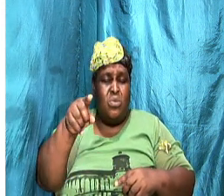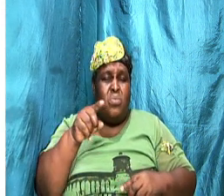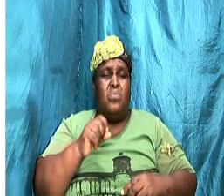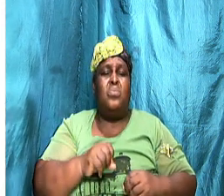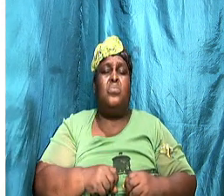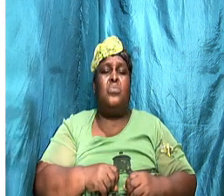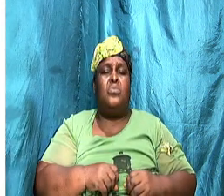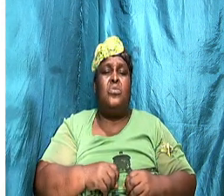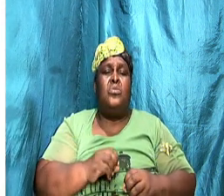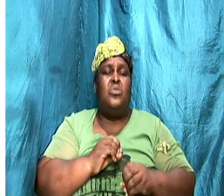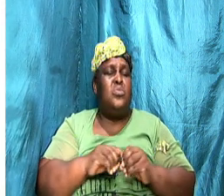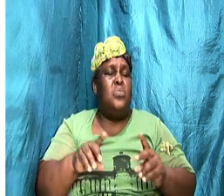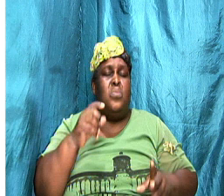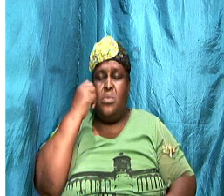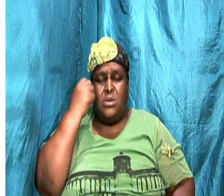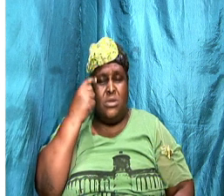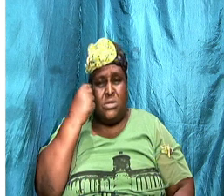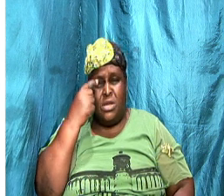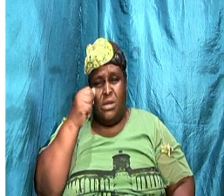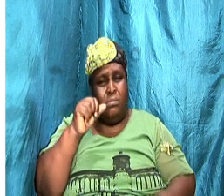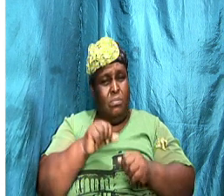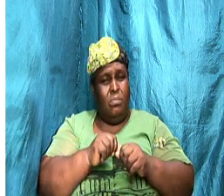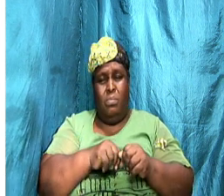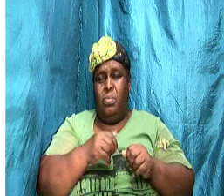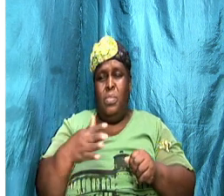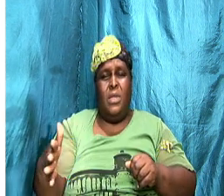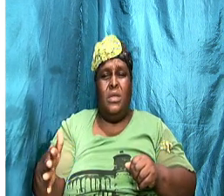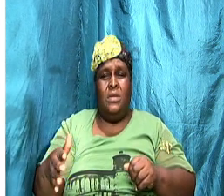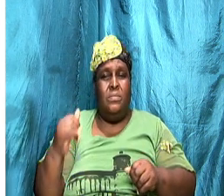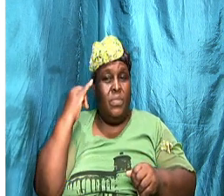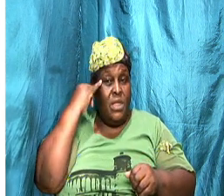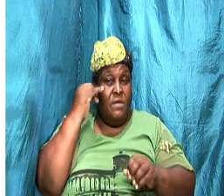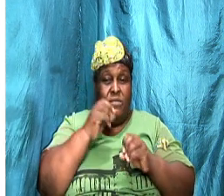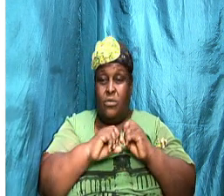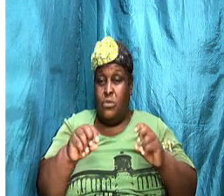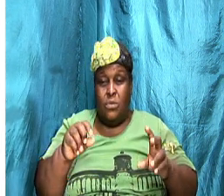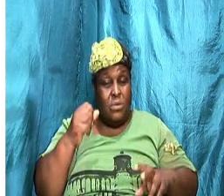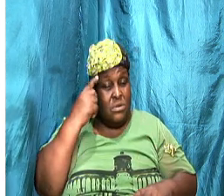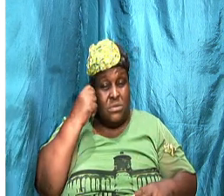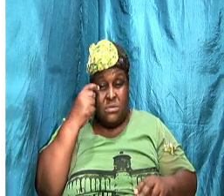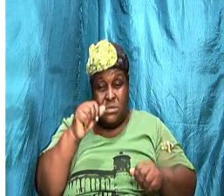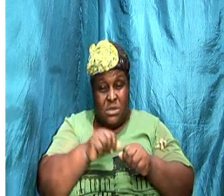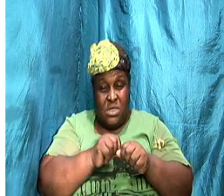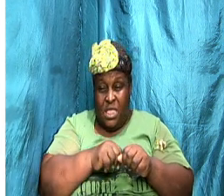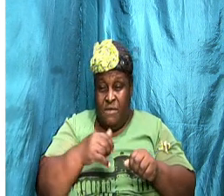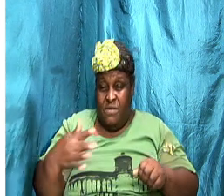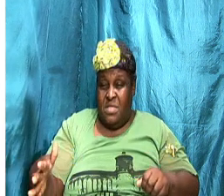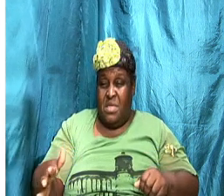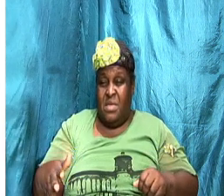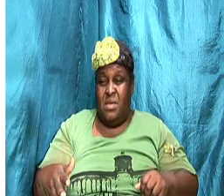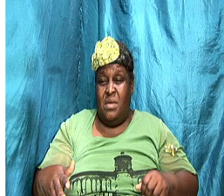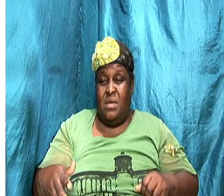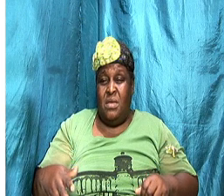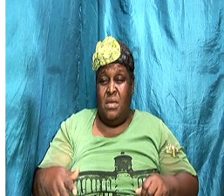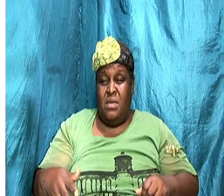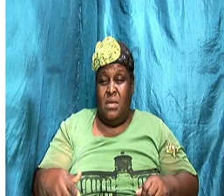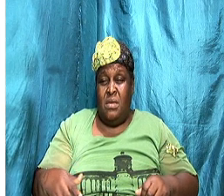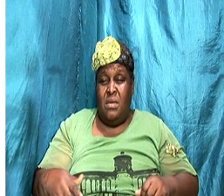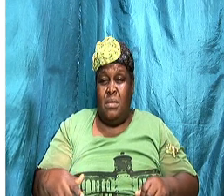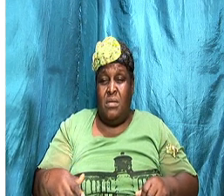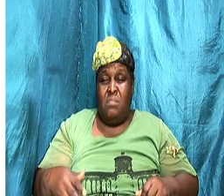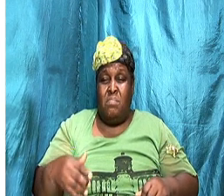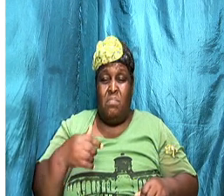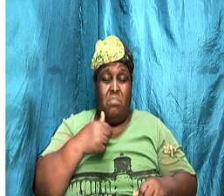do not understand everything. And if you don't understand say am I to understand this is how you are feeling